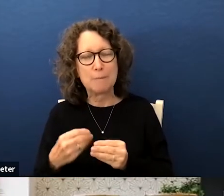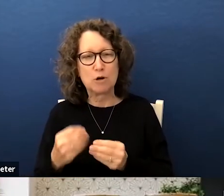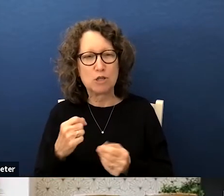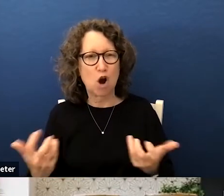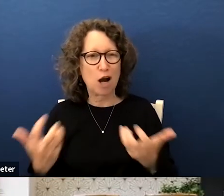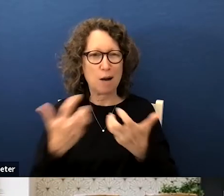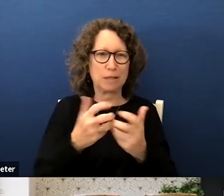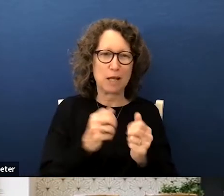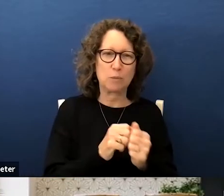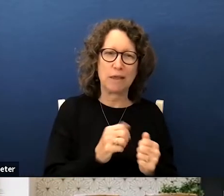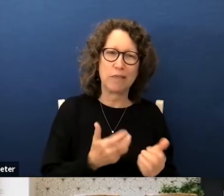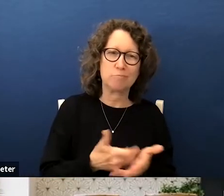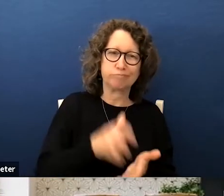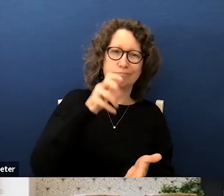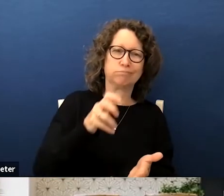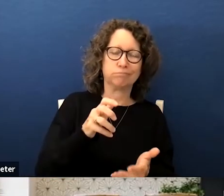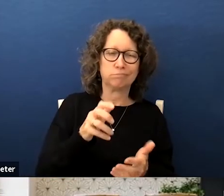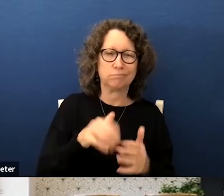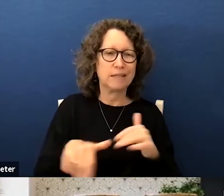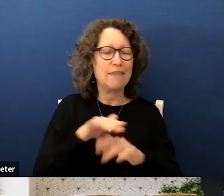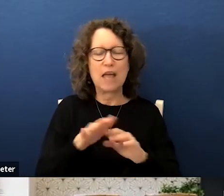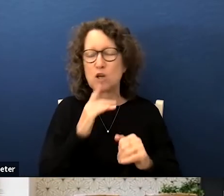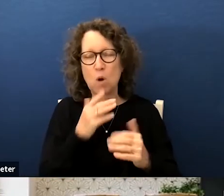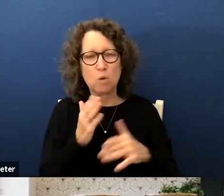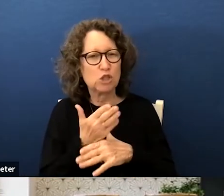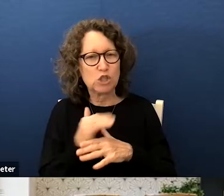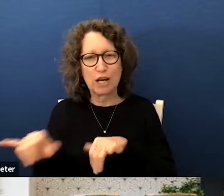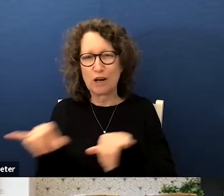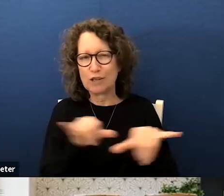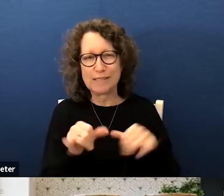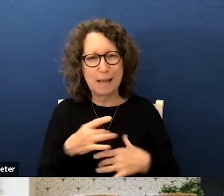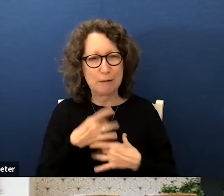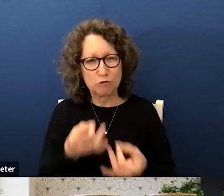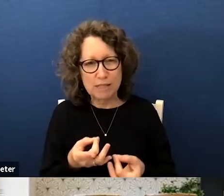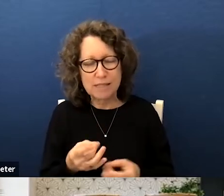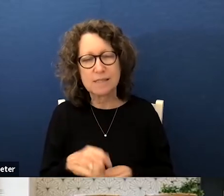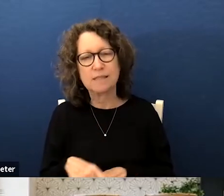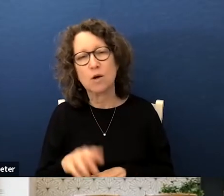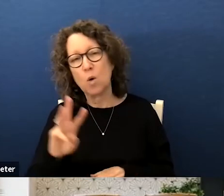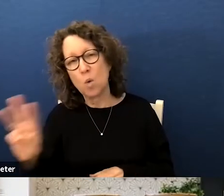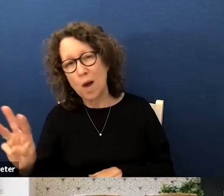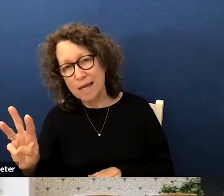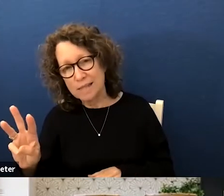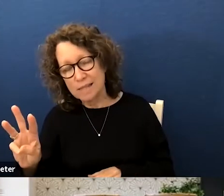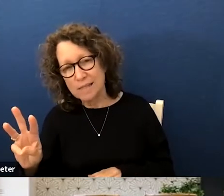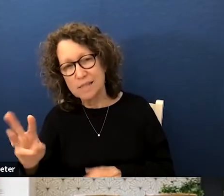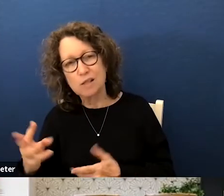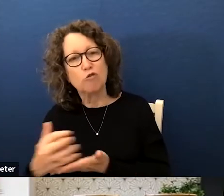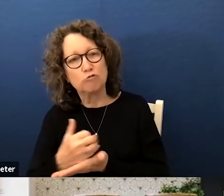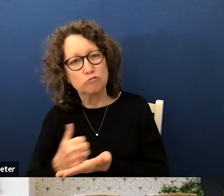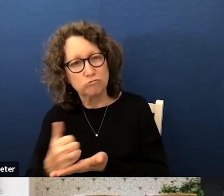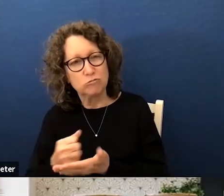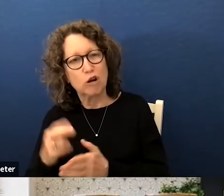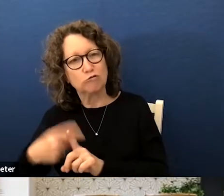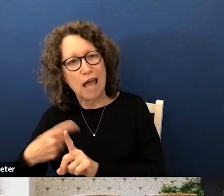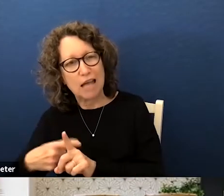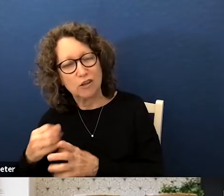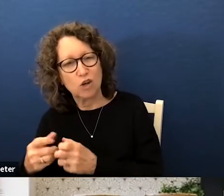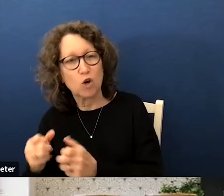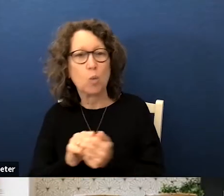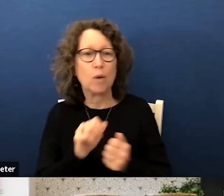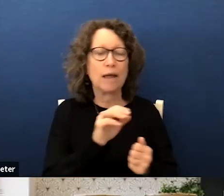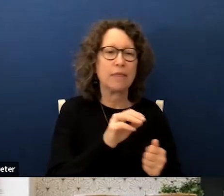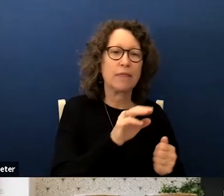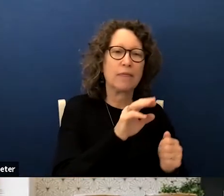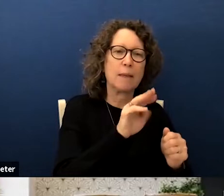affluent neighborhoods that don't share common interests combining the west side low-income renter immigrant neighborhoods with the affluent mess